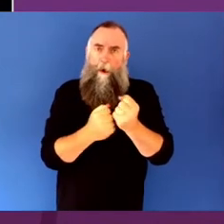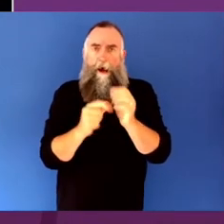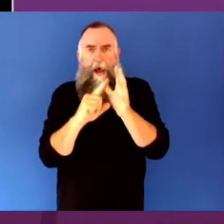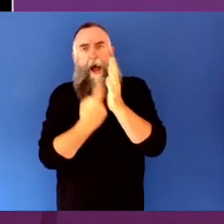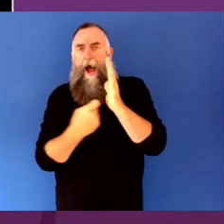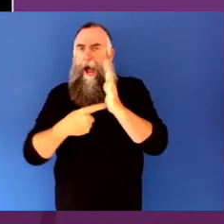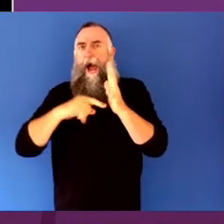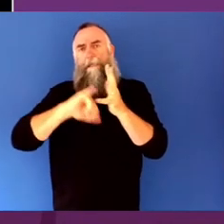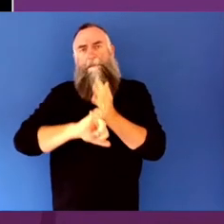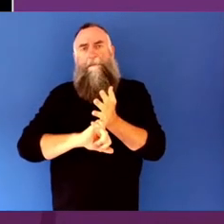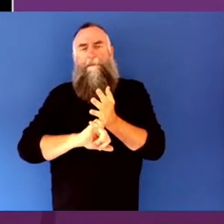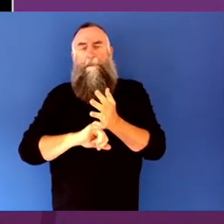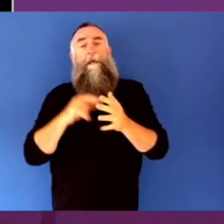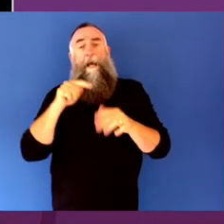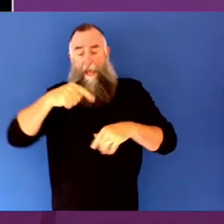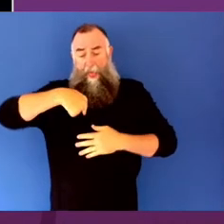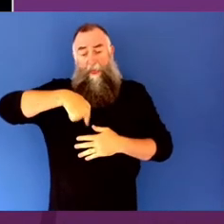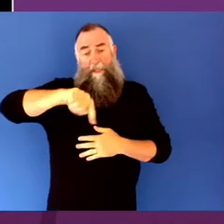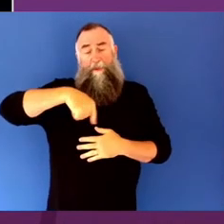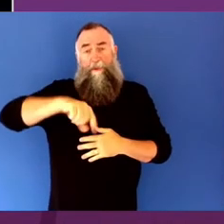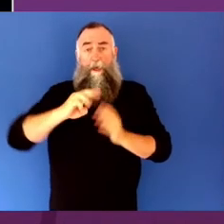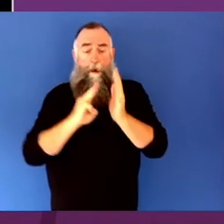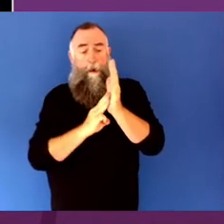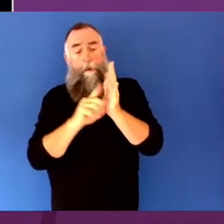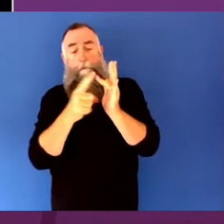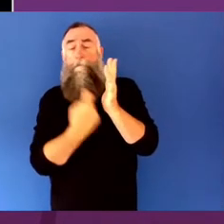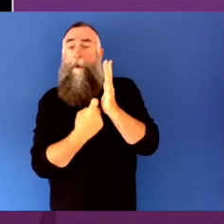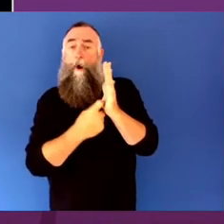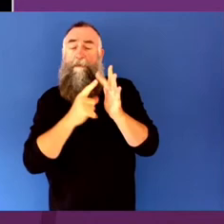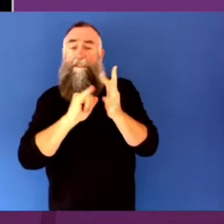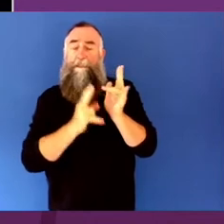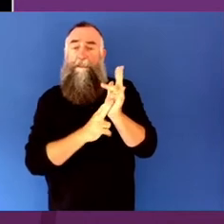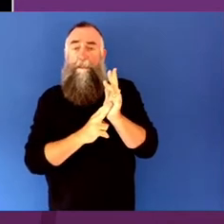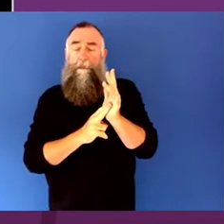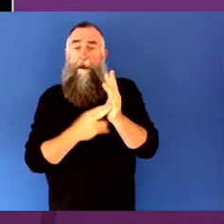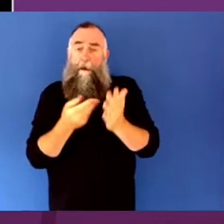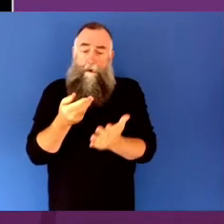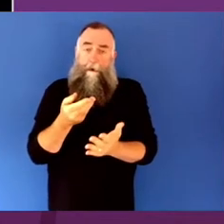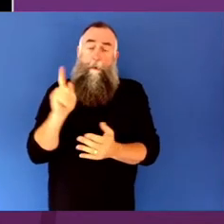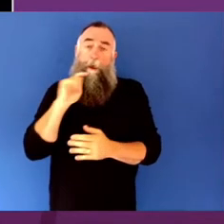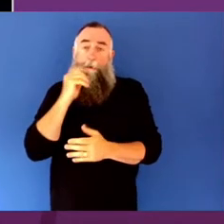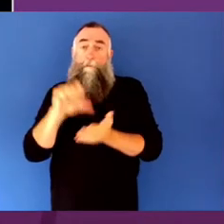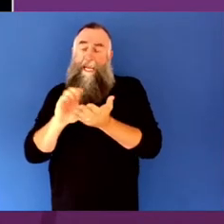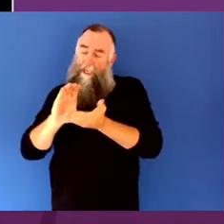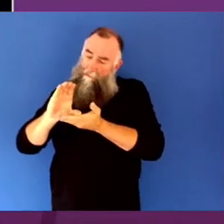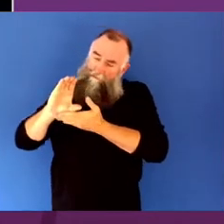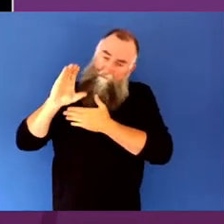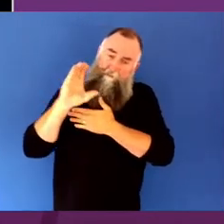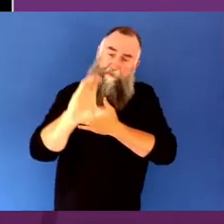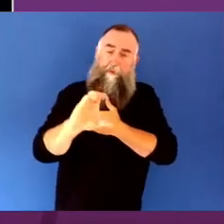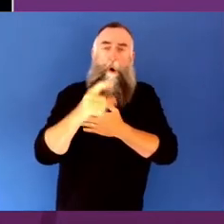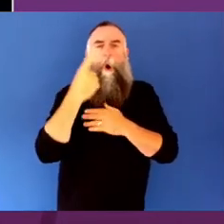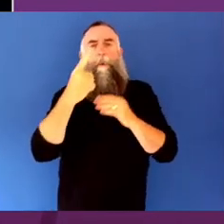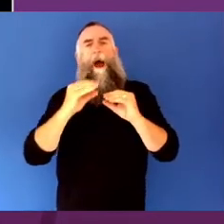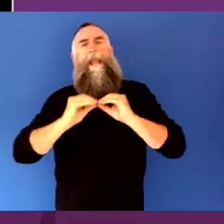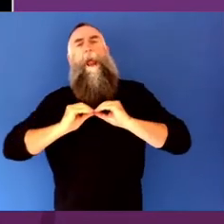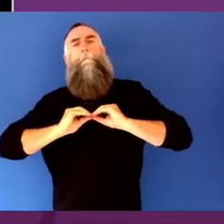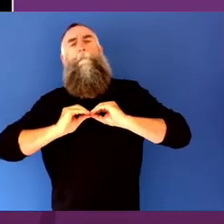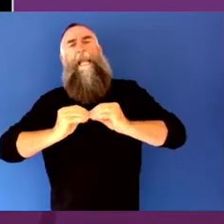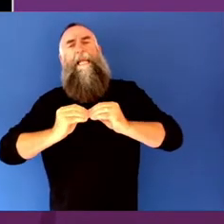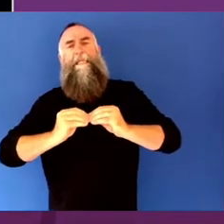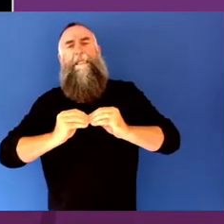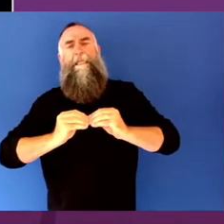the Morrison government will provide funding of over a billion dollars to the arts sector. That's an unprecedented level